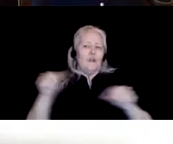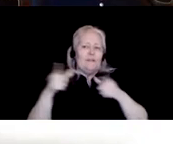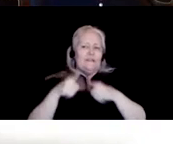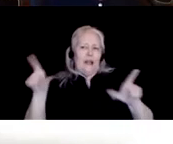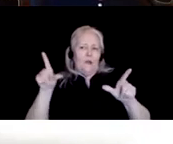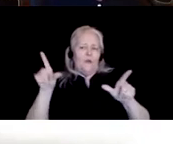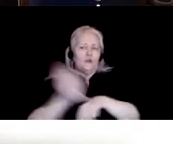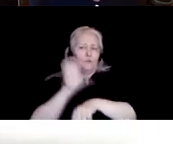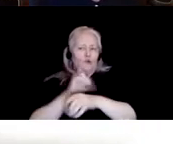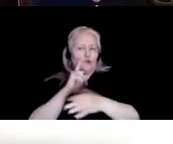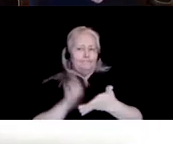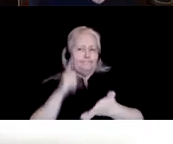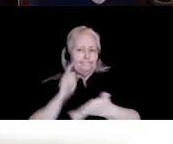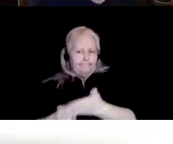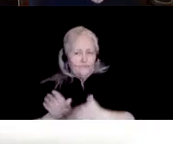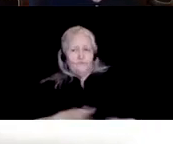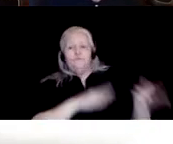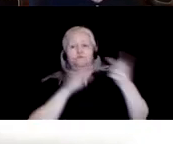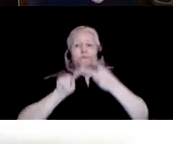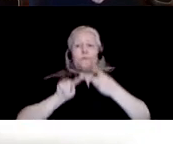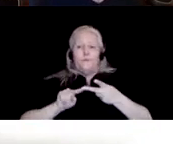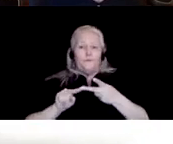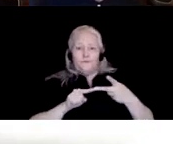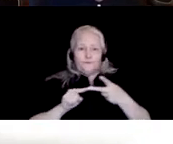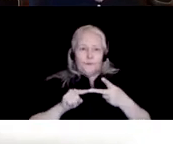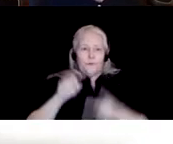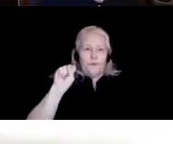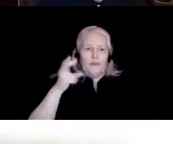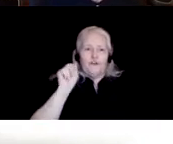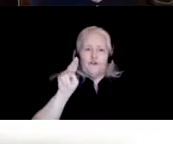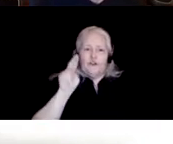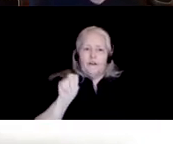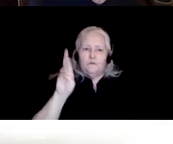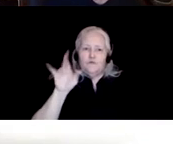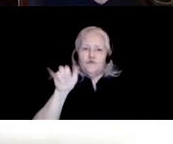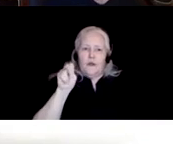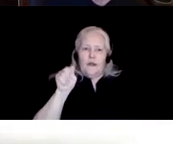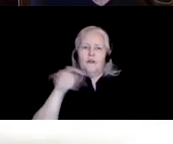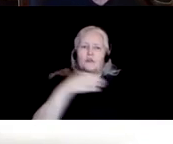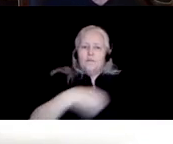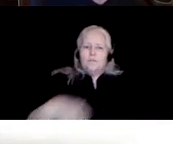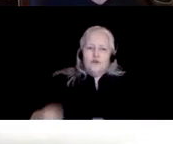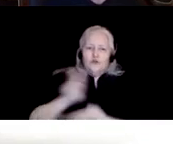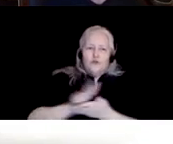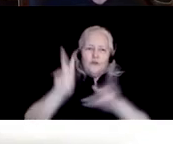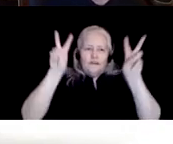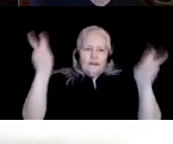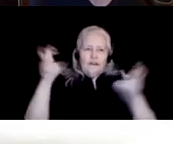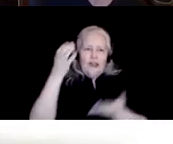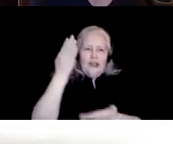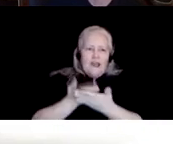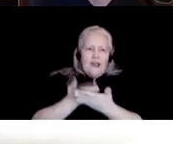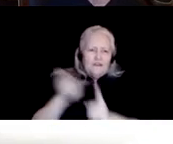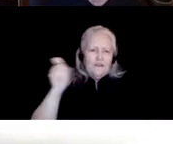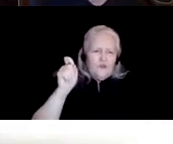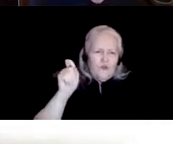Second place goes to Shannon Bryant of Harvard University for her abstract entitled Evidence from Oromo on the